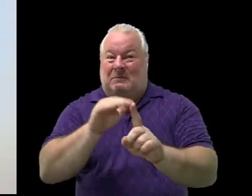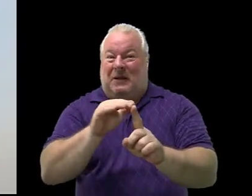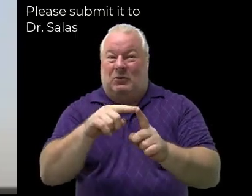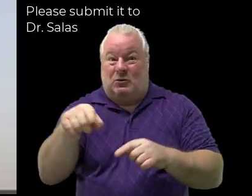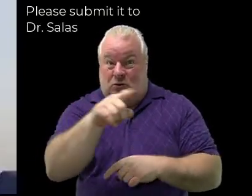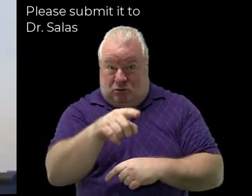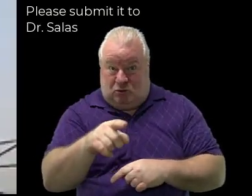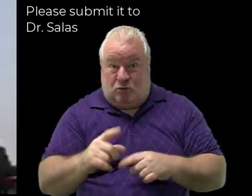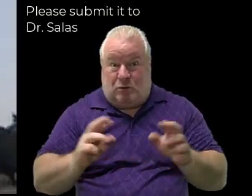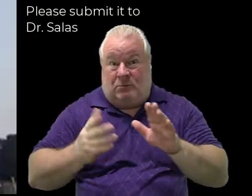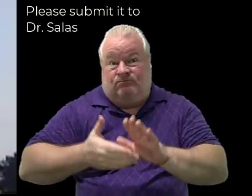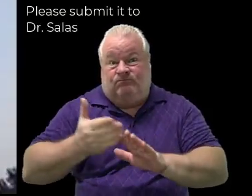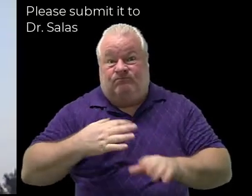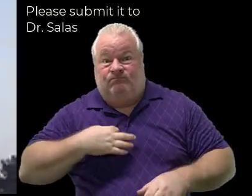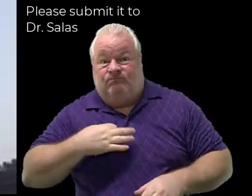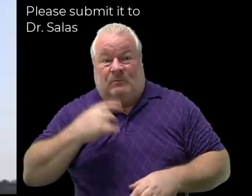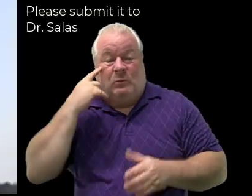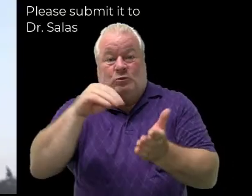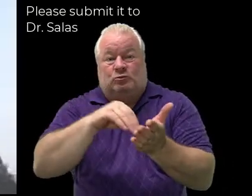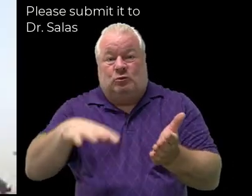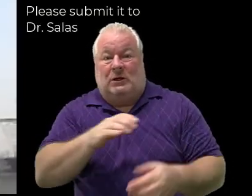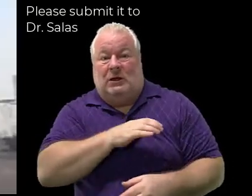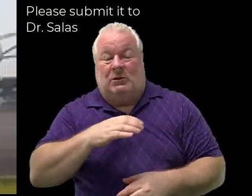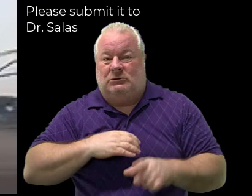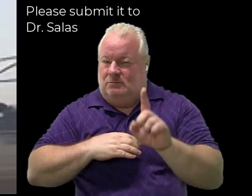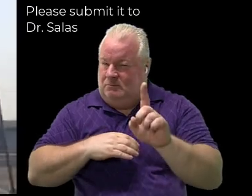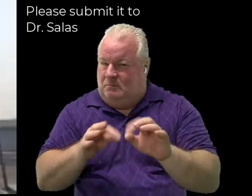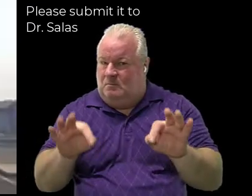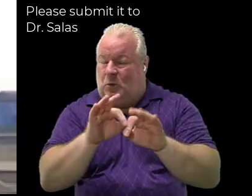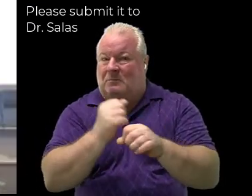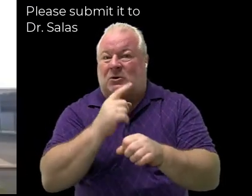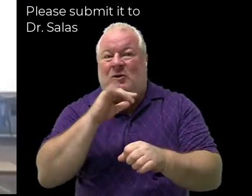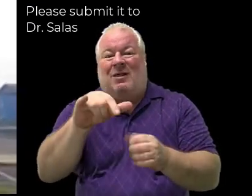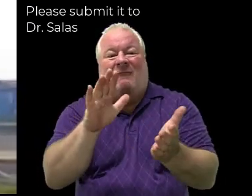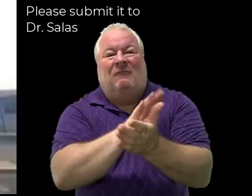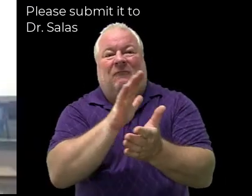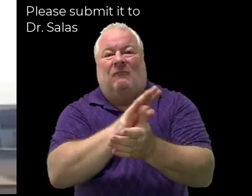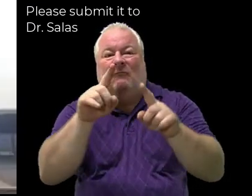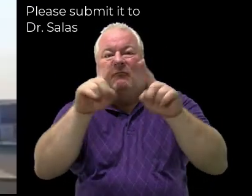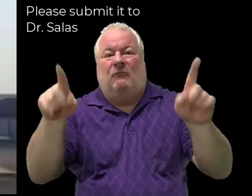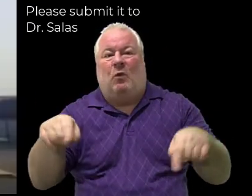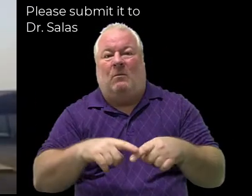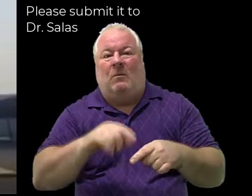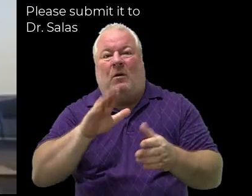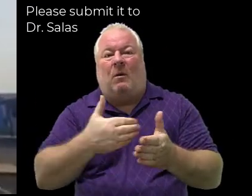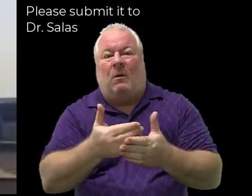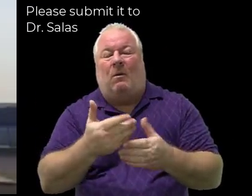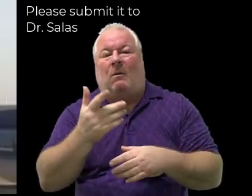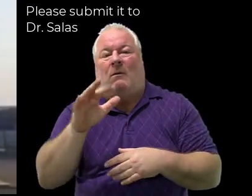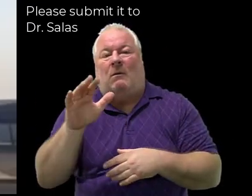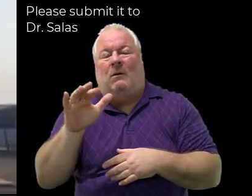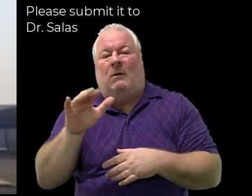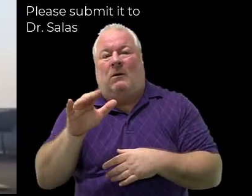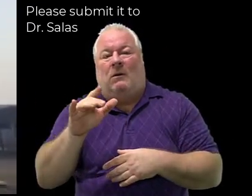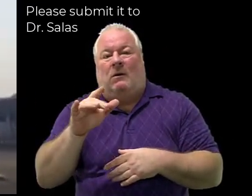for student council make sure that you turn in all of to turn in your